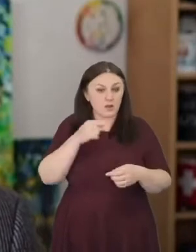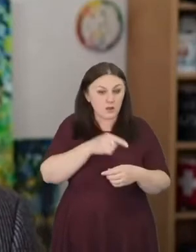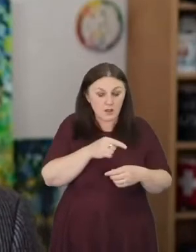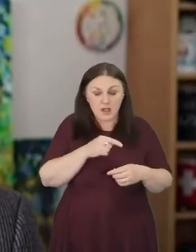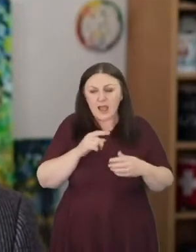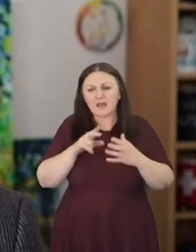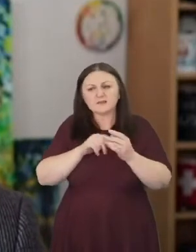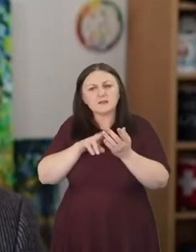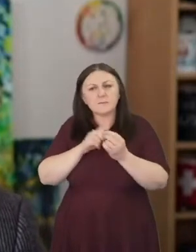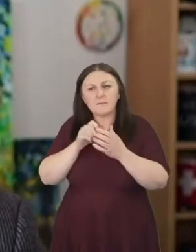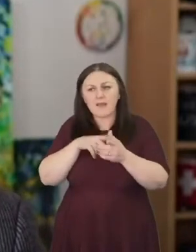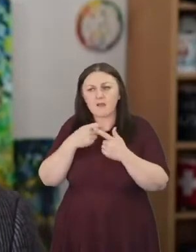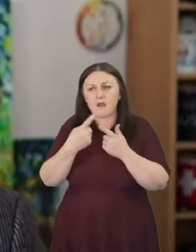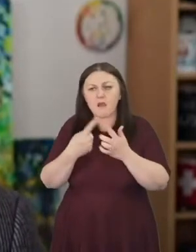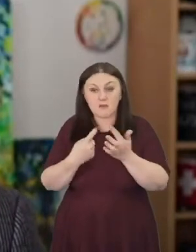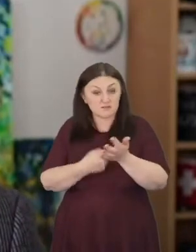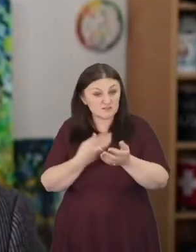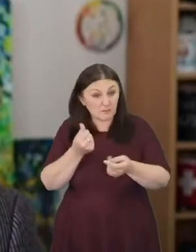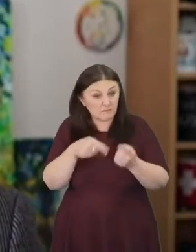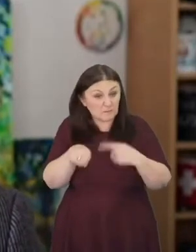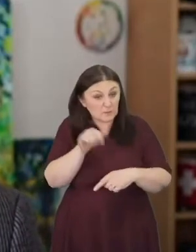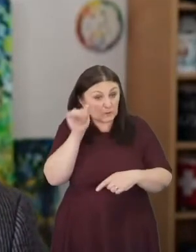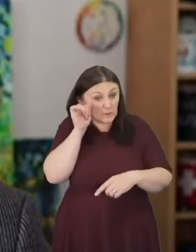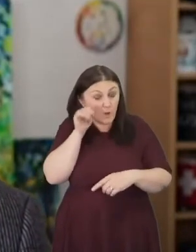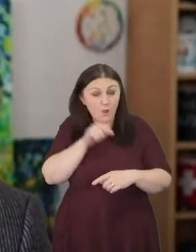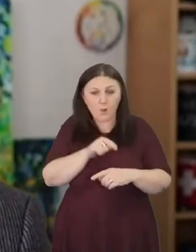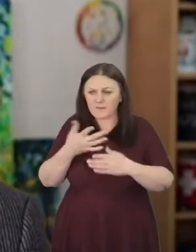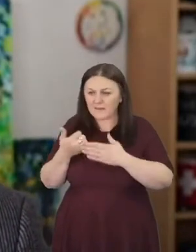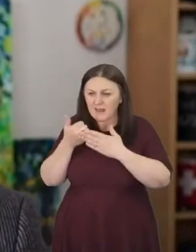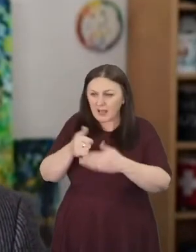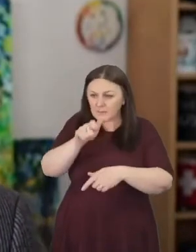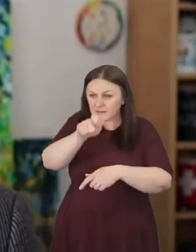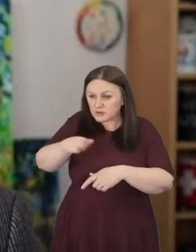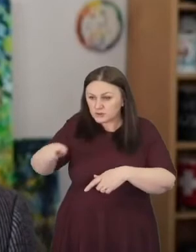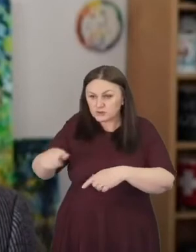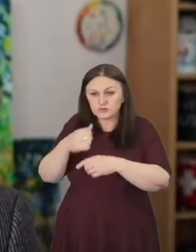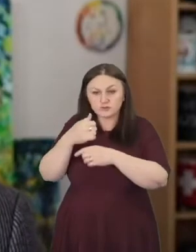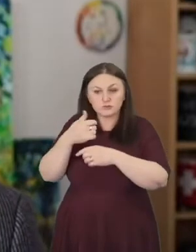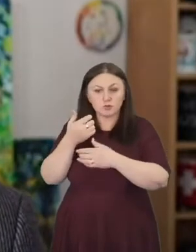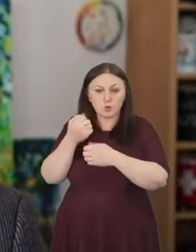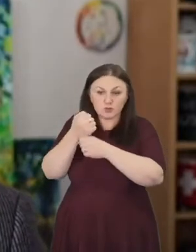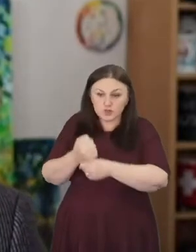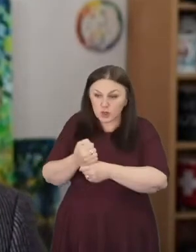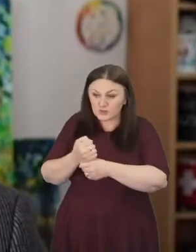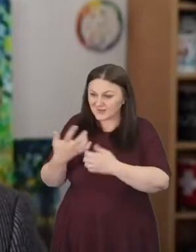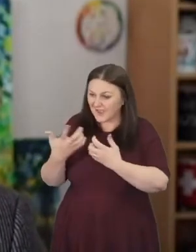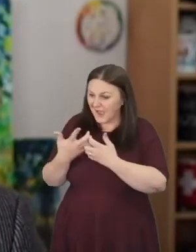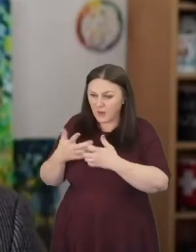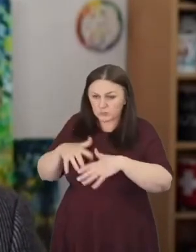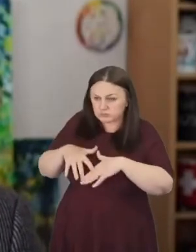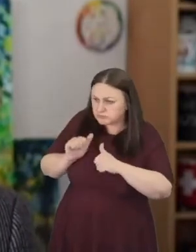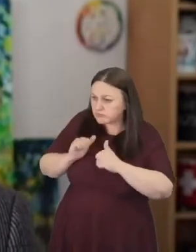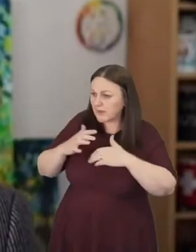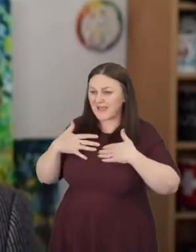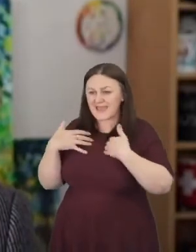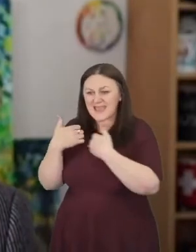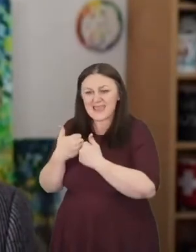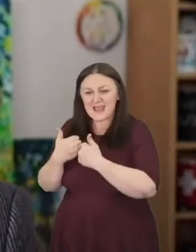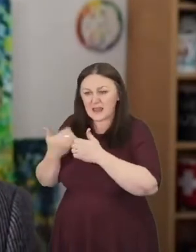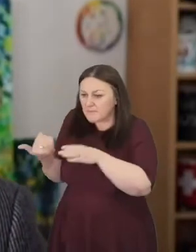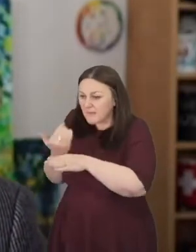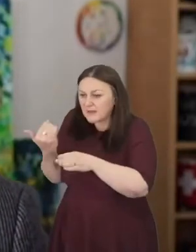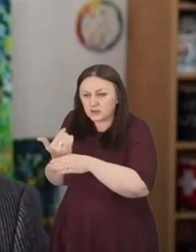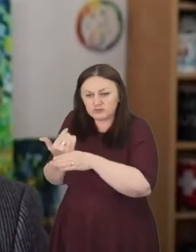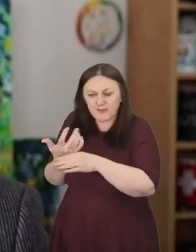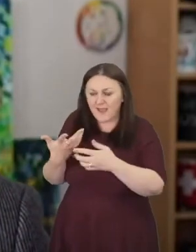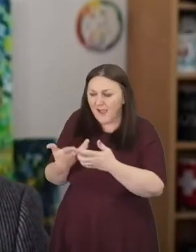took a lead in helping churches or individuals that wanted to learn how to get into healing ministry how to step into that. We